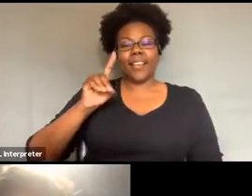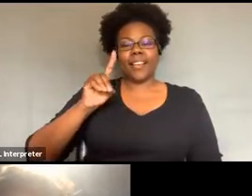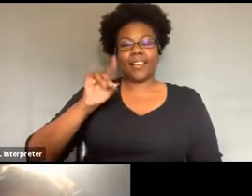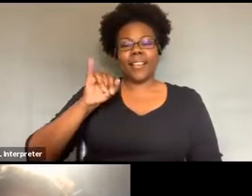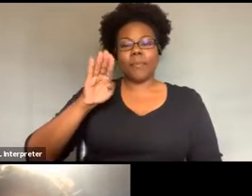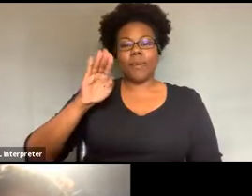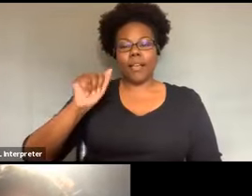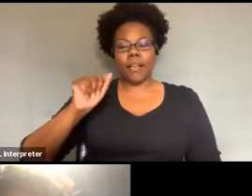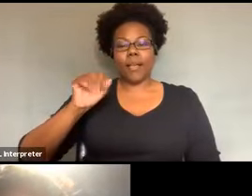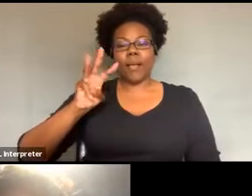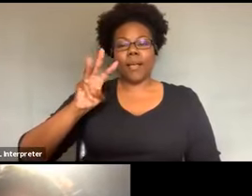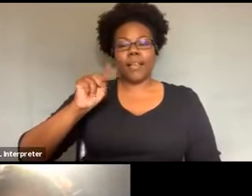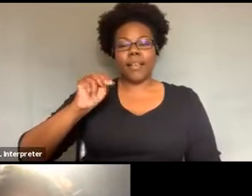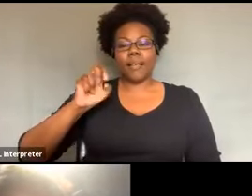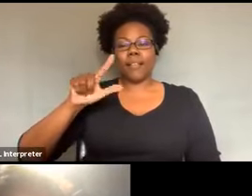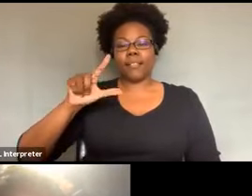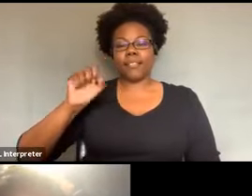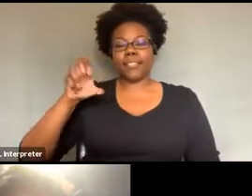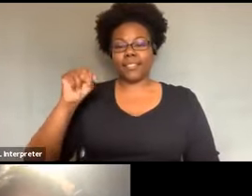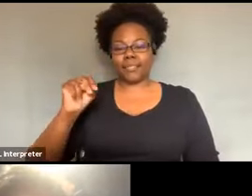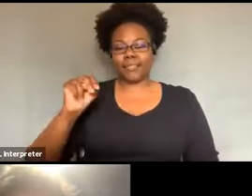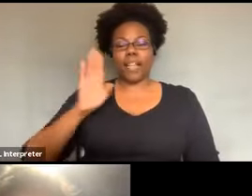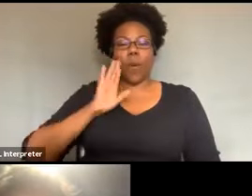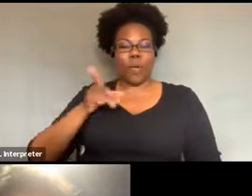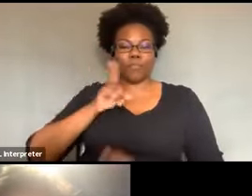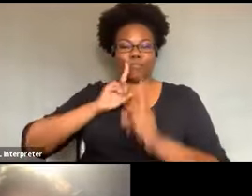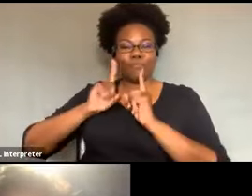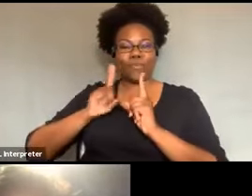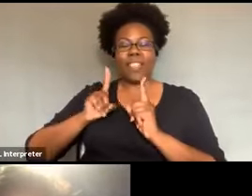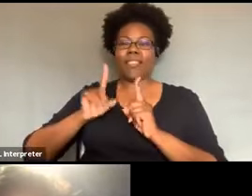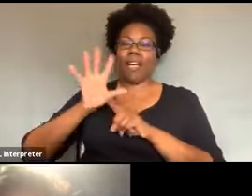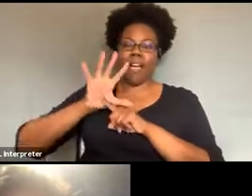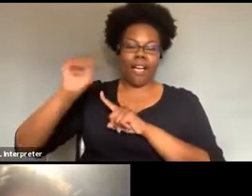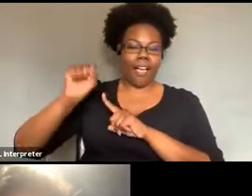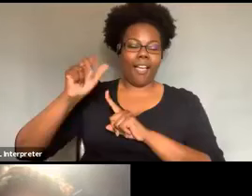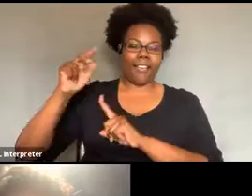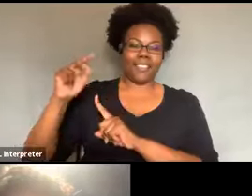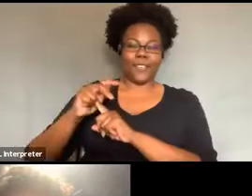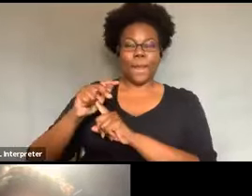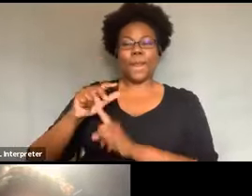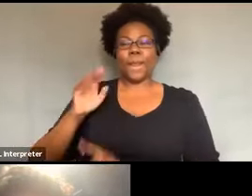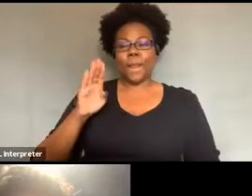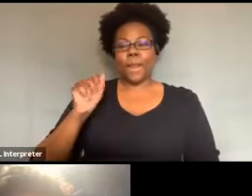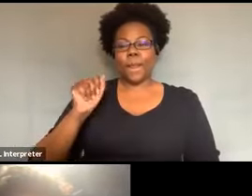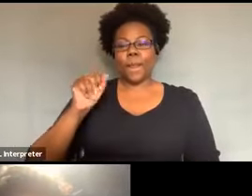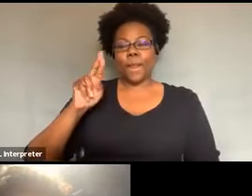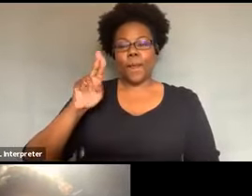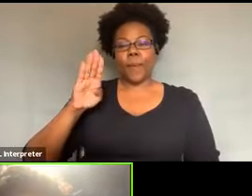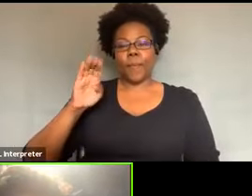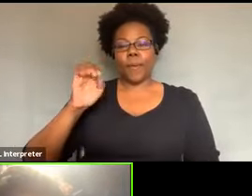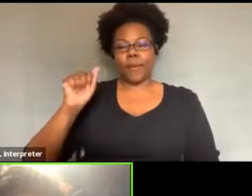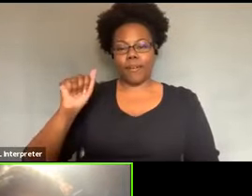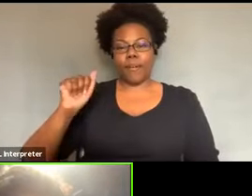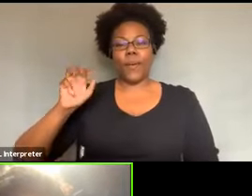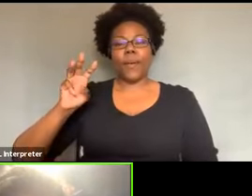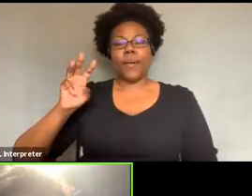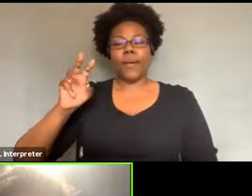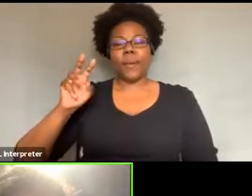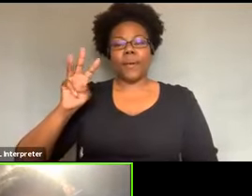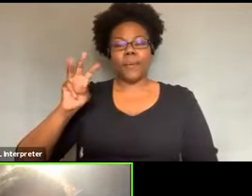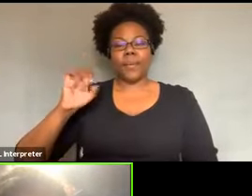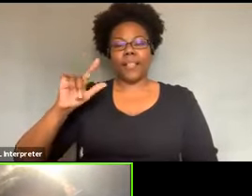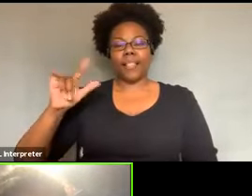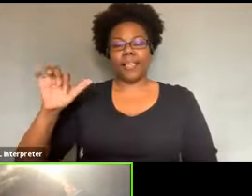say, legendary Barbia Williams. And I am also being joined by ASL interpreter Candice